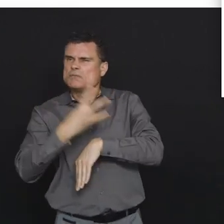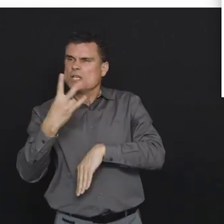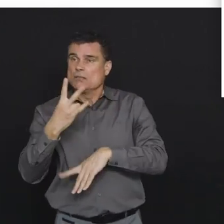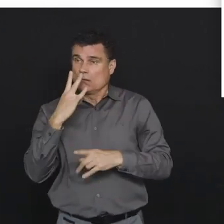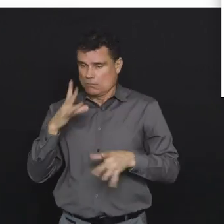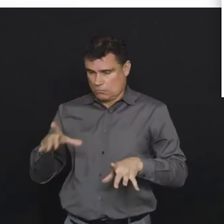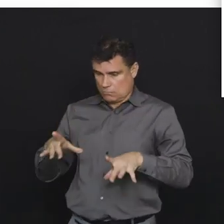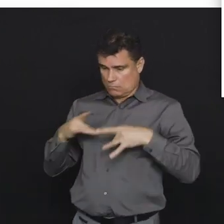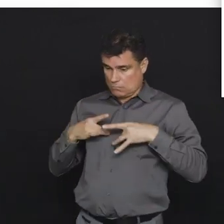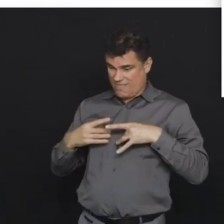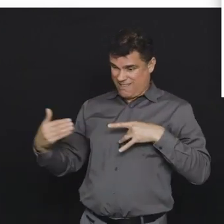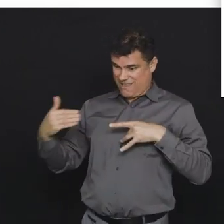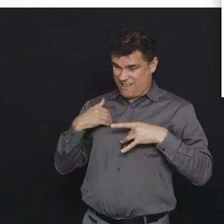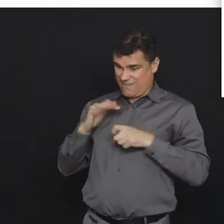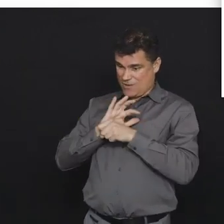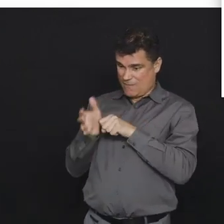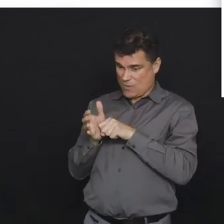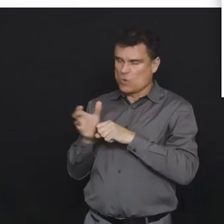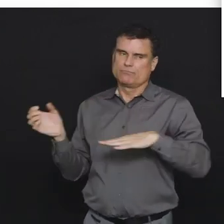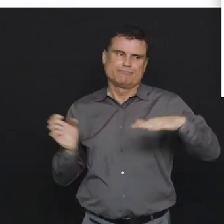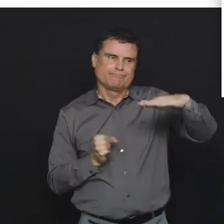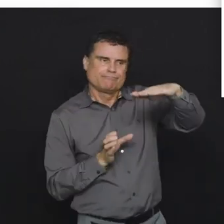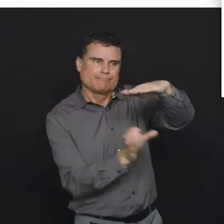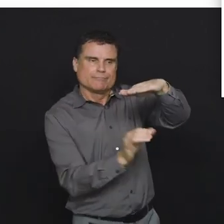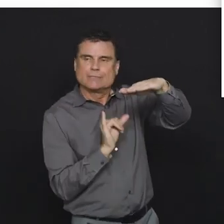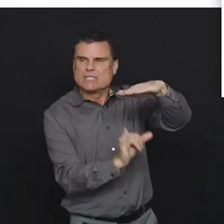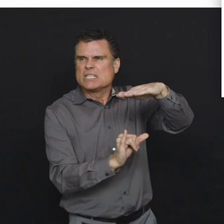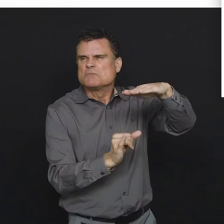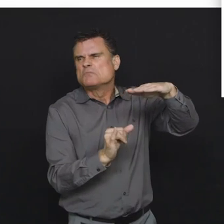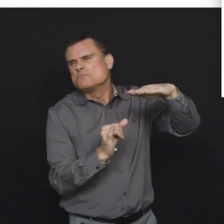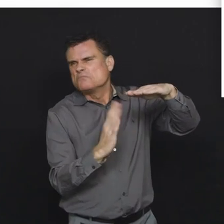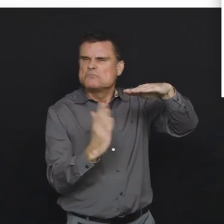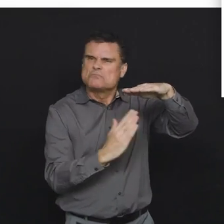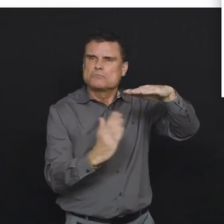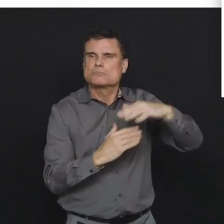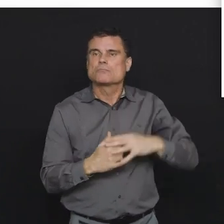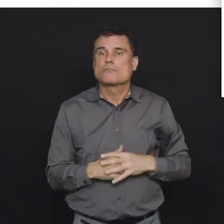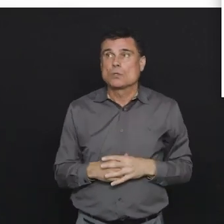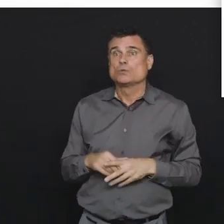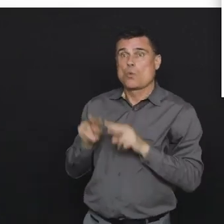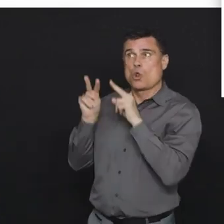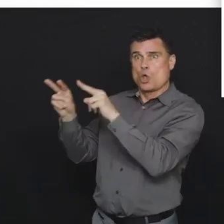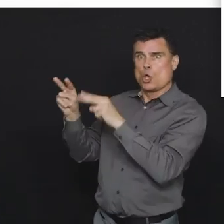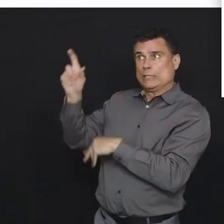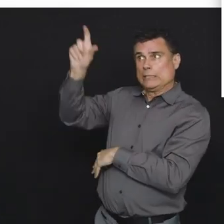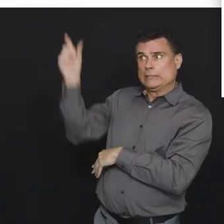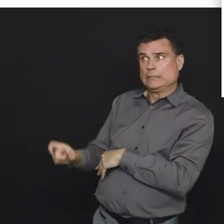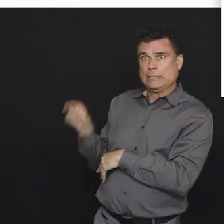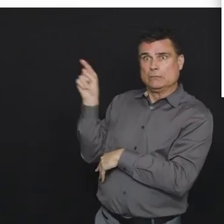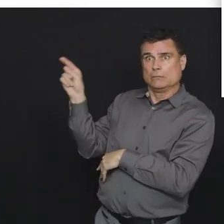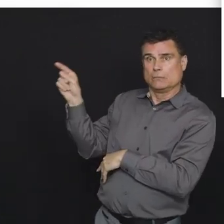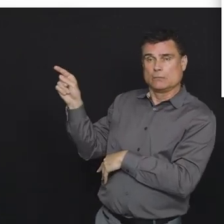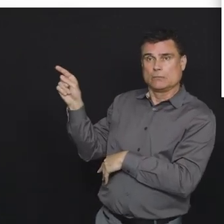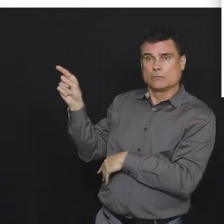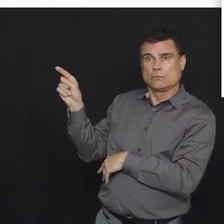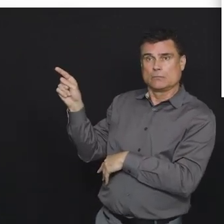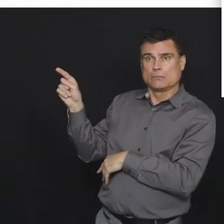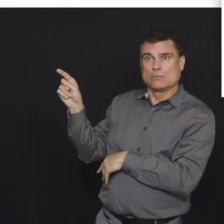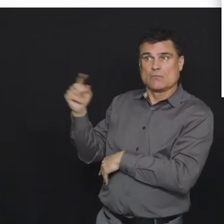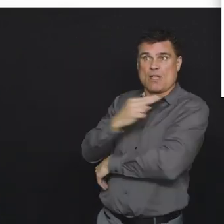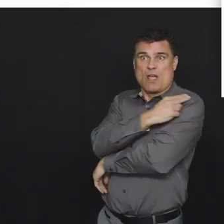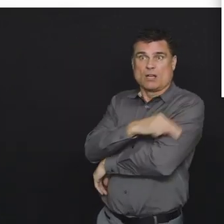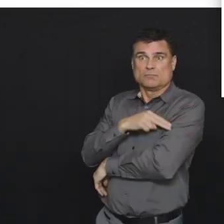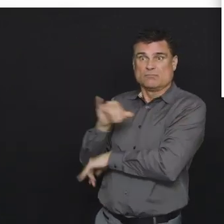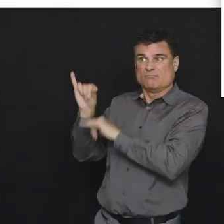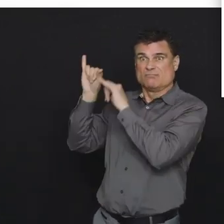identification. And you see the same projections here, and you can see what happened in Italy in particular, where the system was